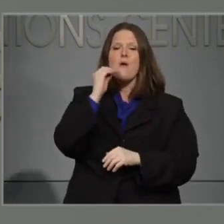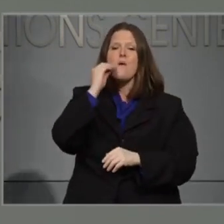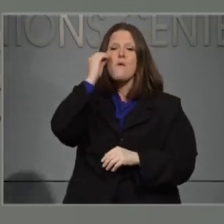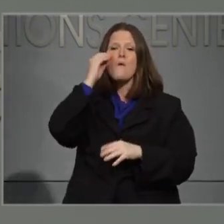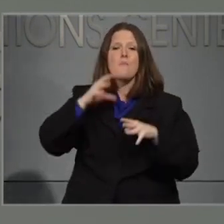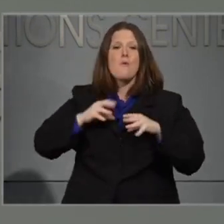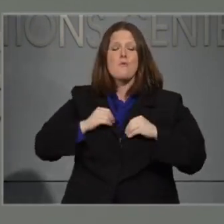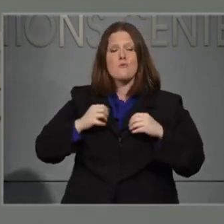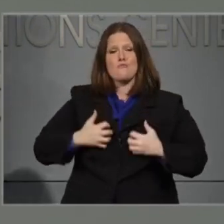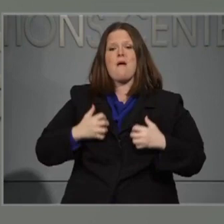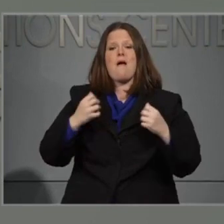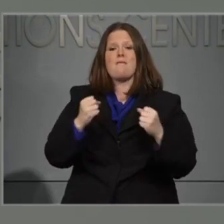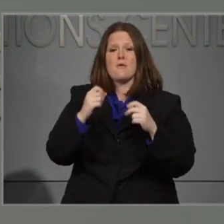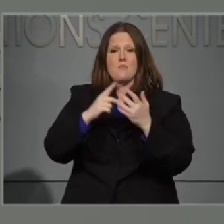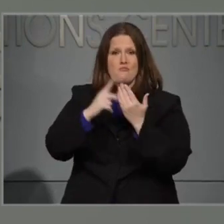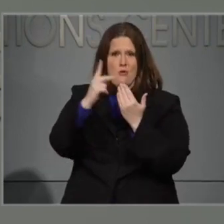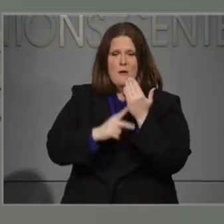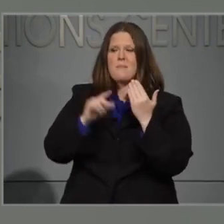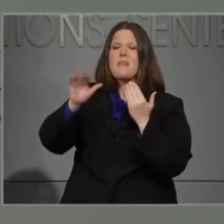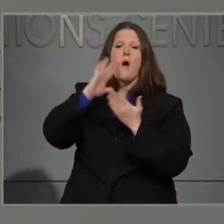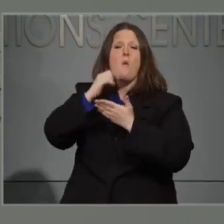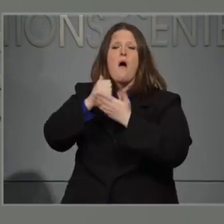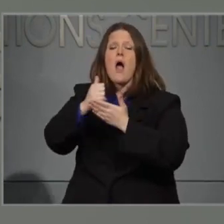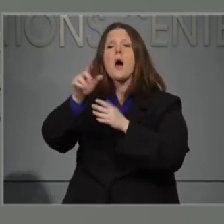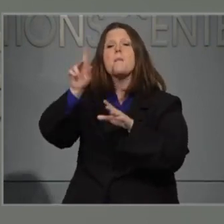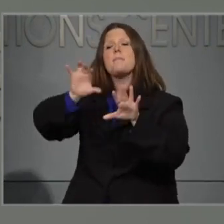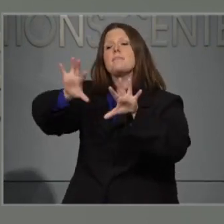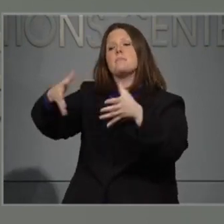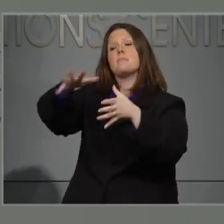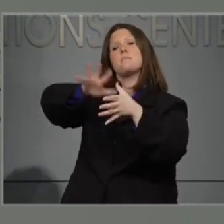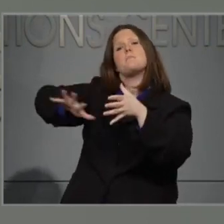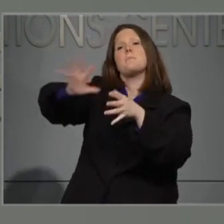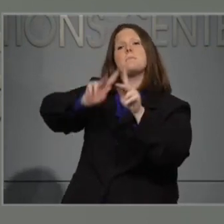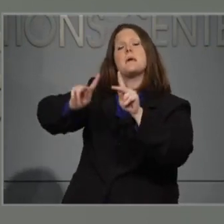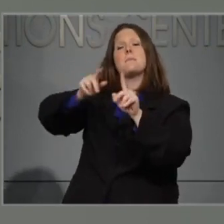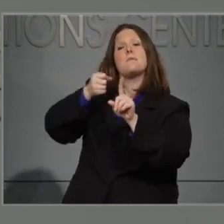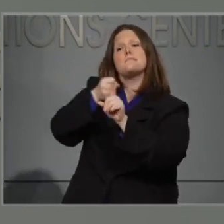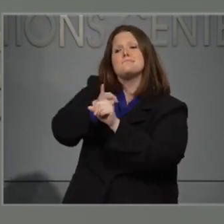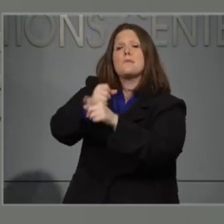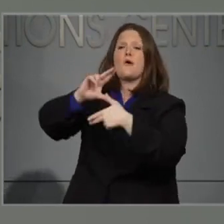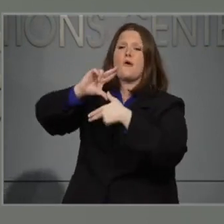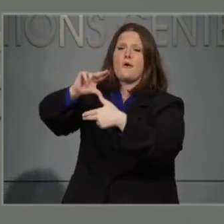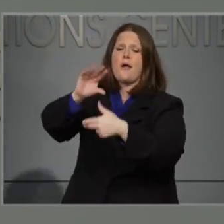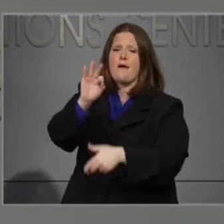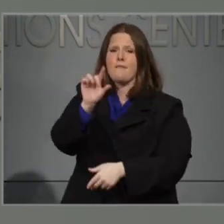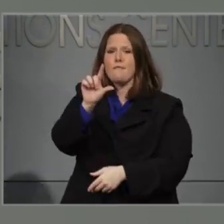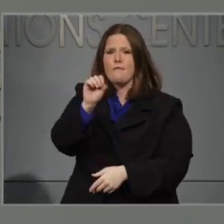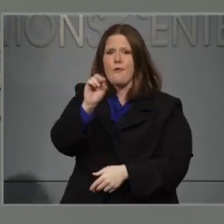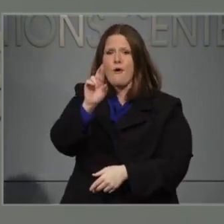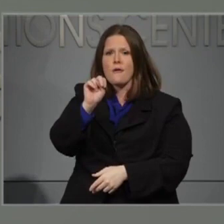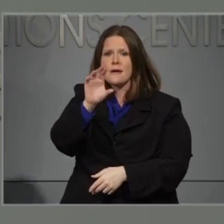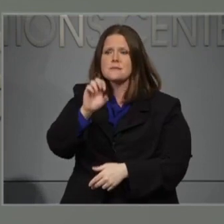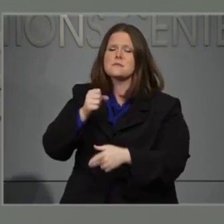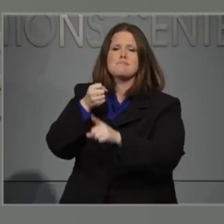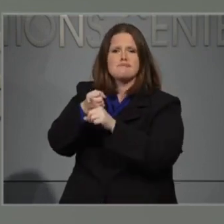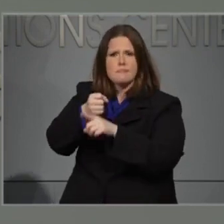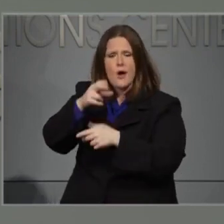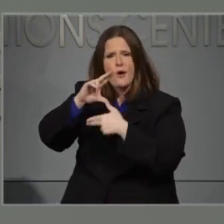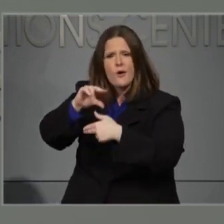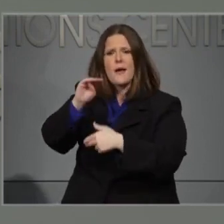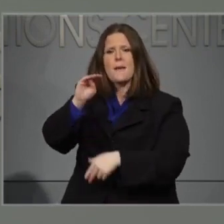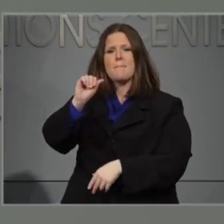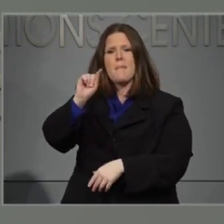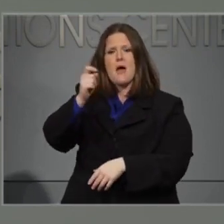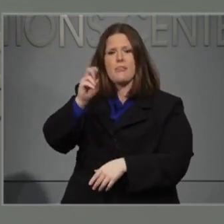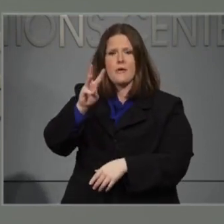program that is going to help survivors of both Hurricane Florence and Hurricane Matthew. The Homeowner Recovery Program provides financial assistance